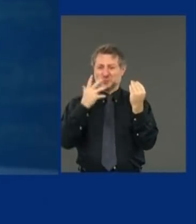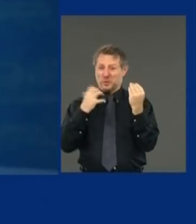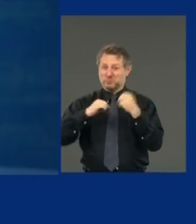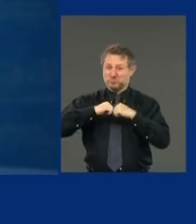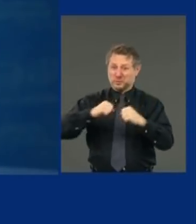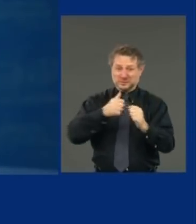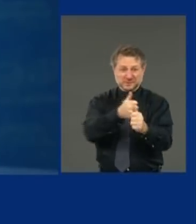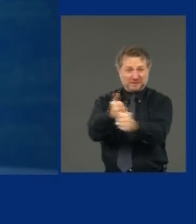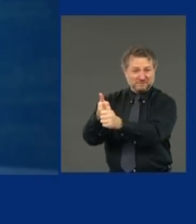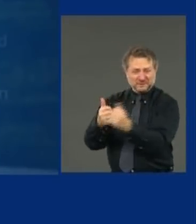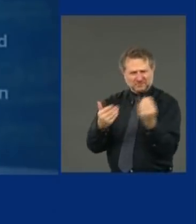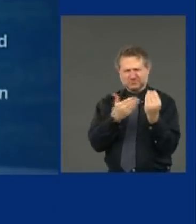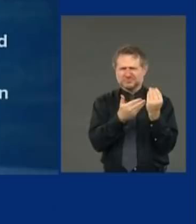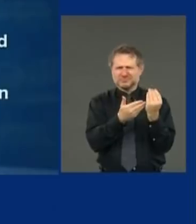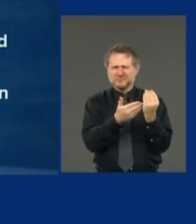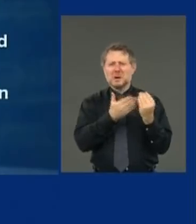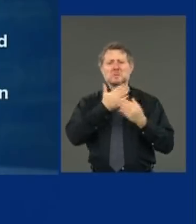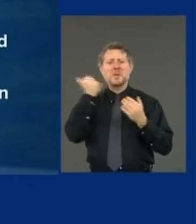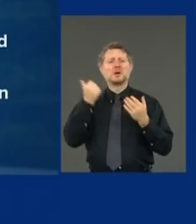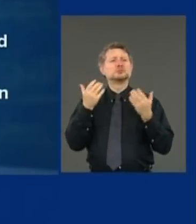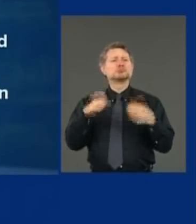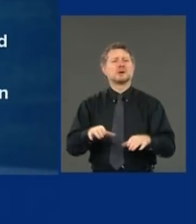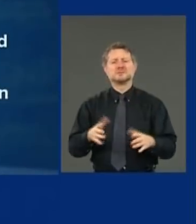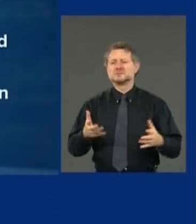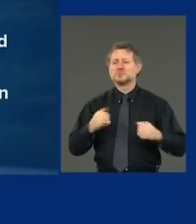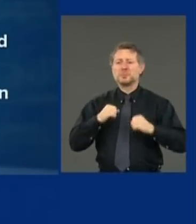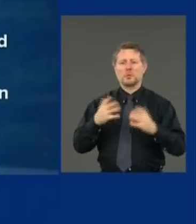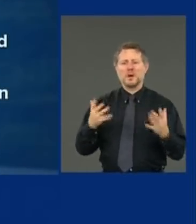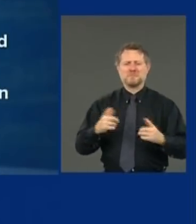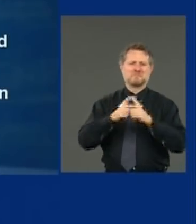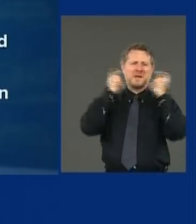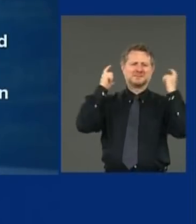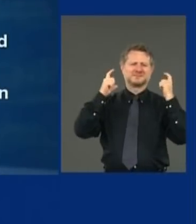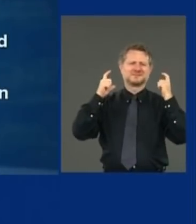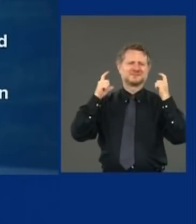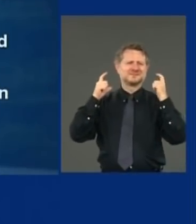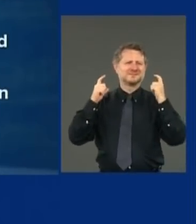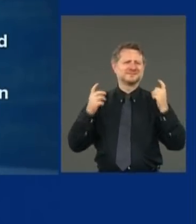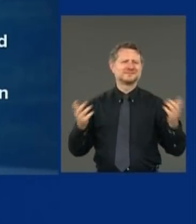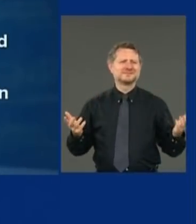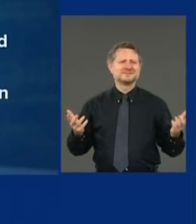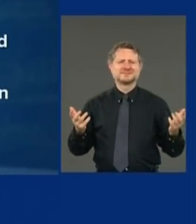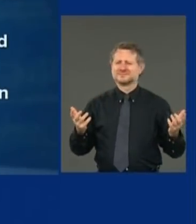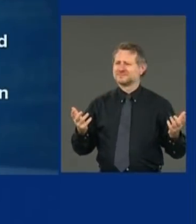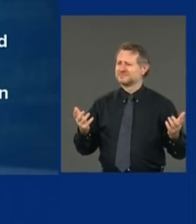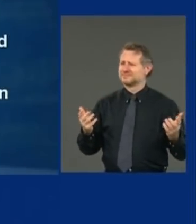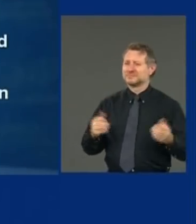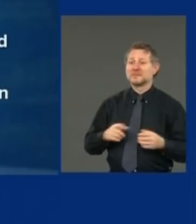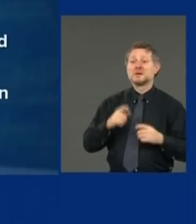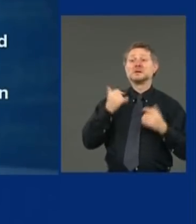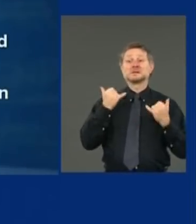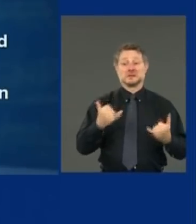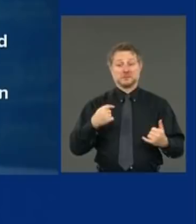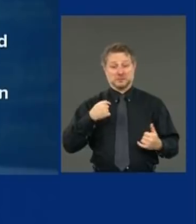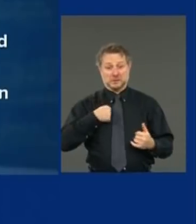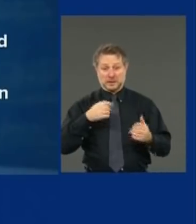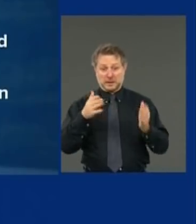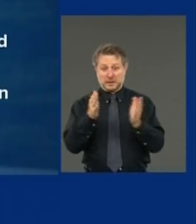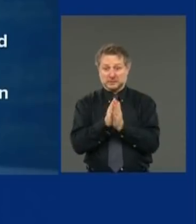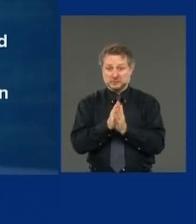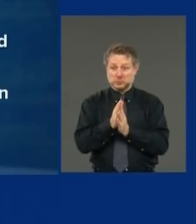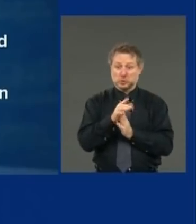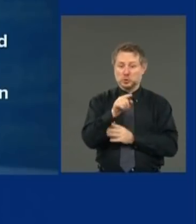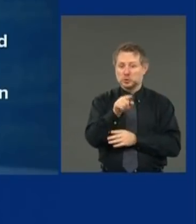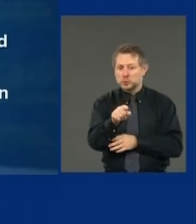increase your odds? Wear the mask. By the way, I'm not just asking you. The mask is mandatory